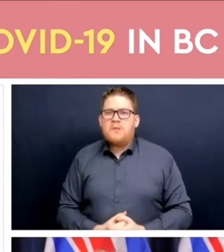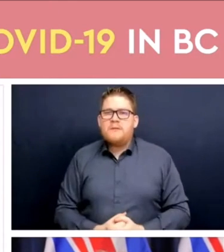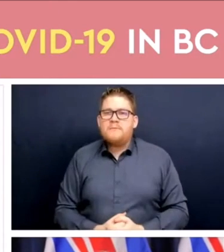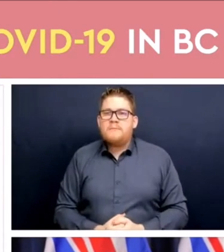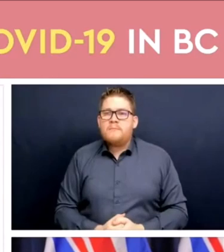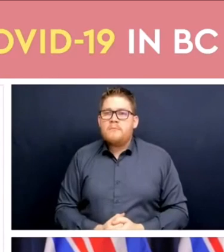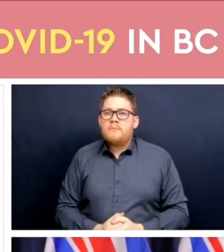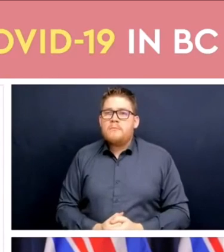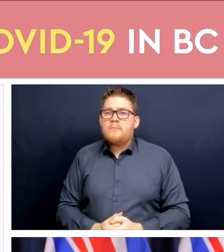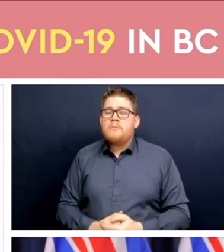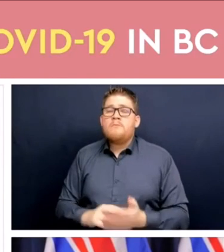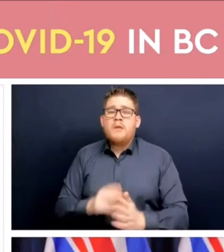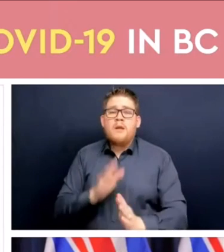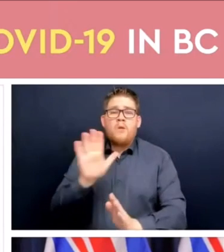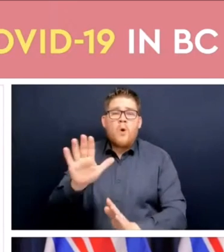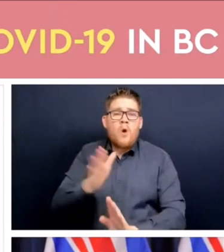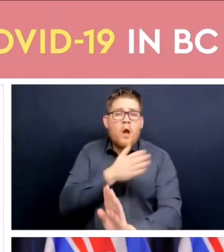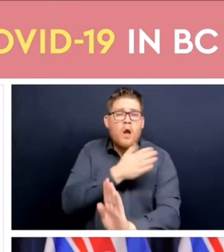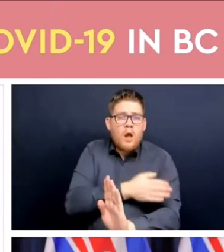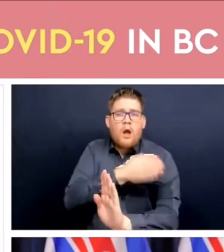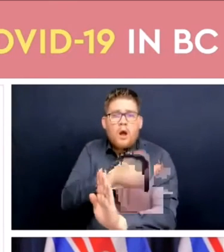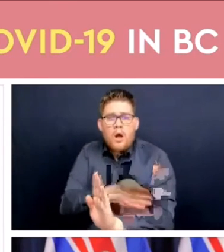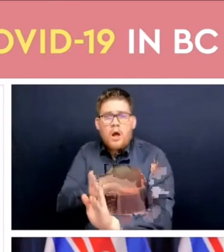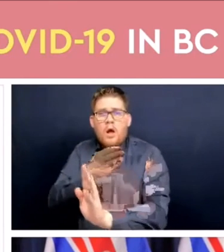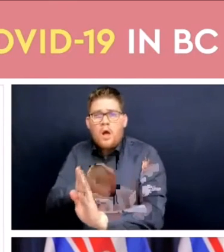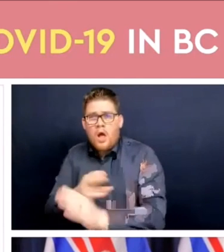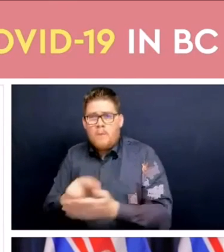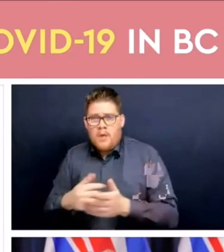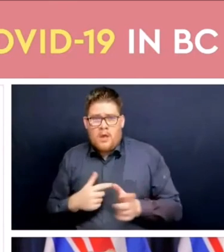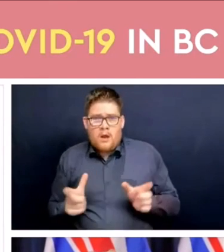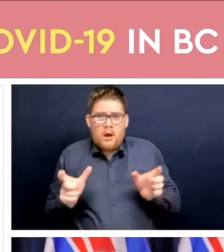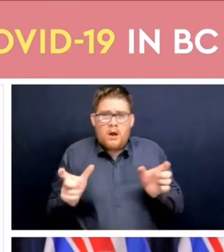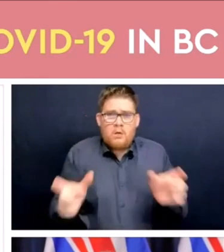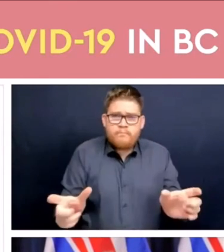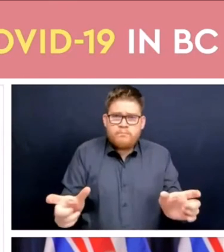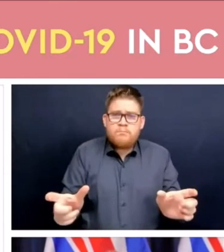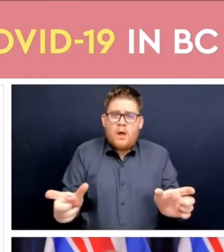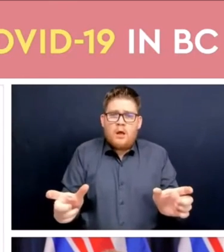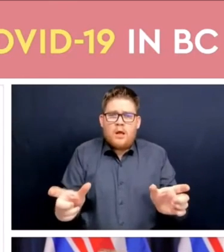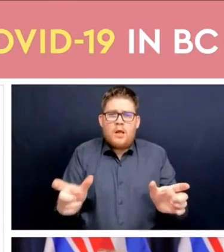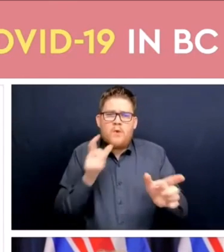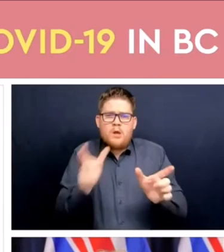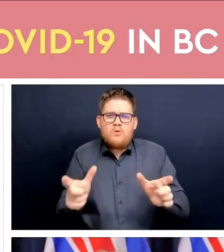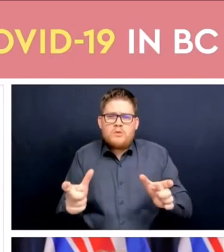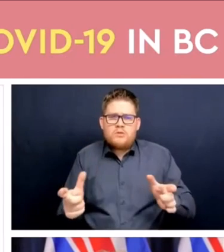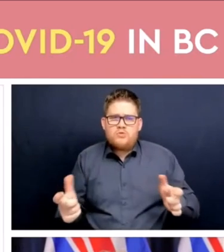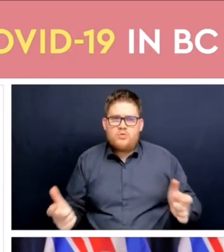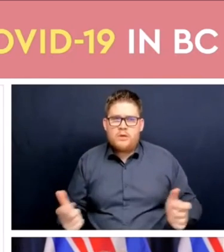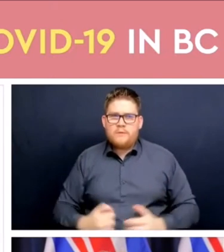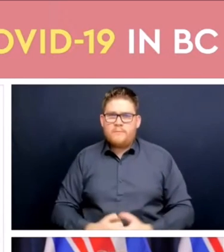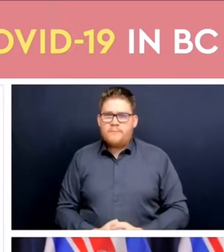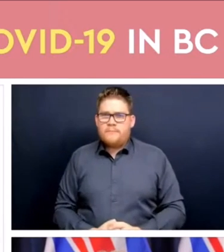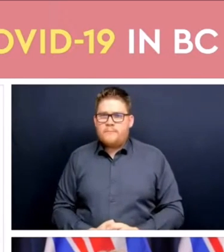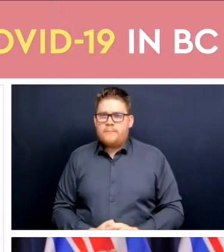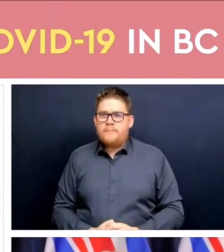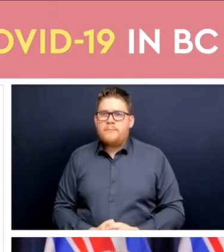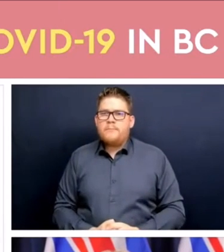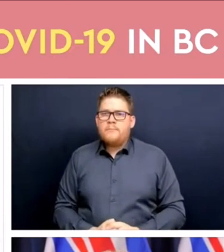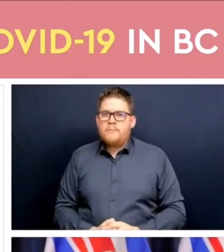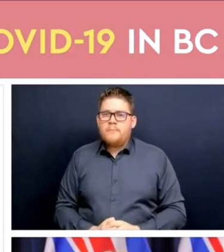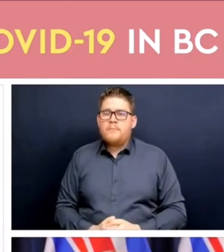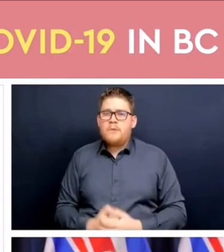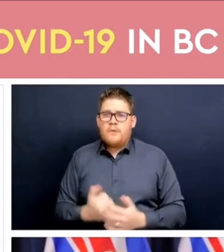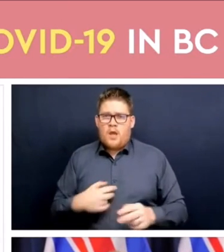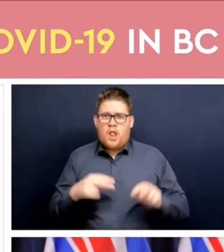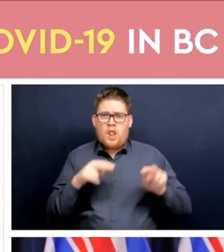move ahead on some of the other activities if we go to the next slide we can see compared to jurisdictions across Canada that we